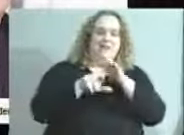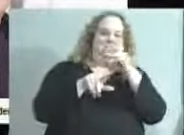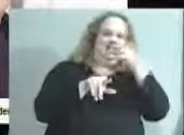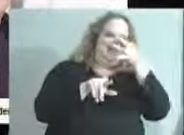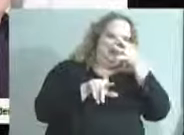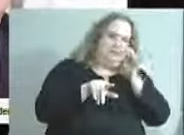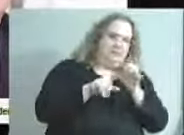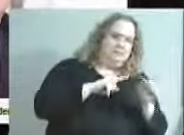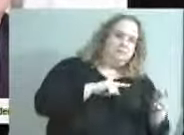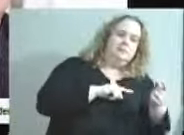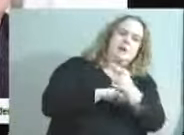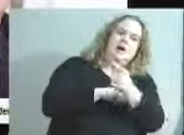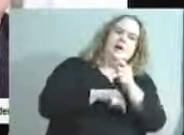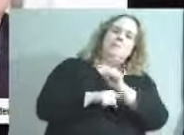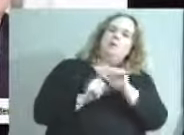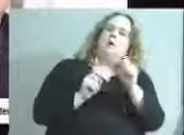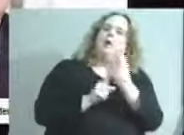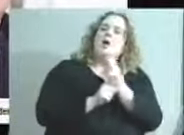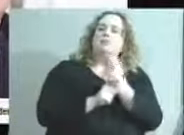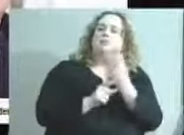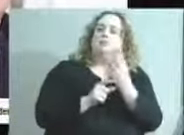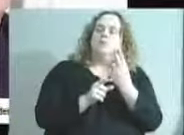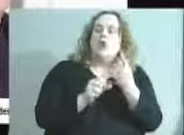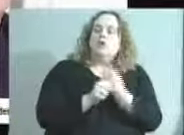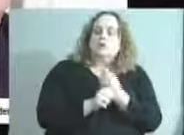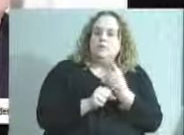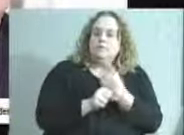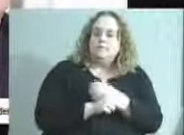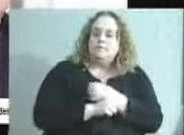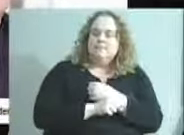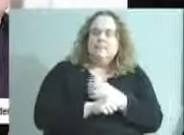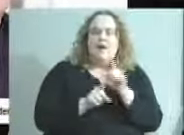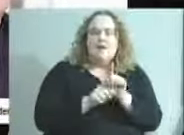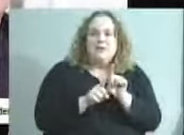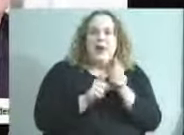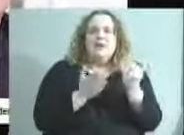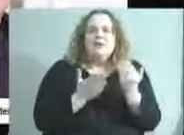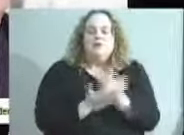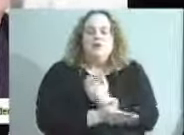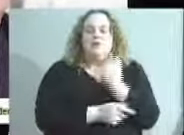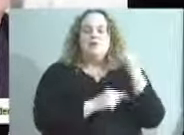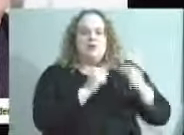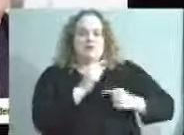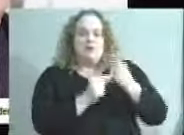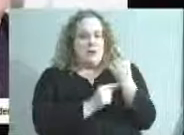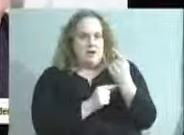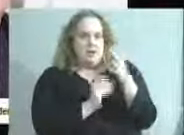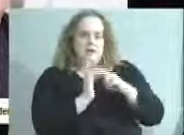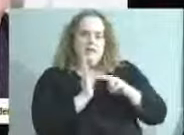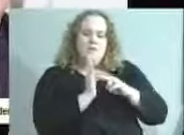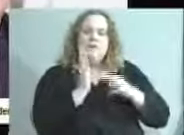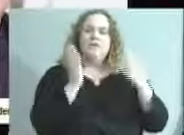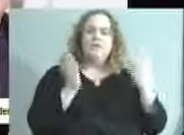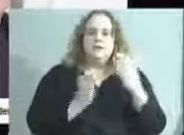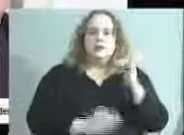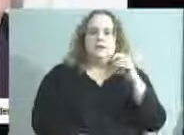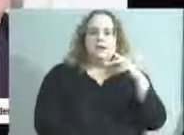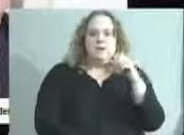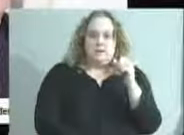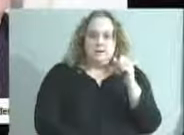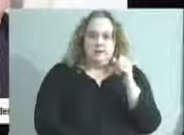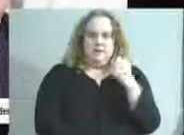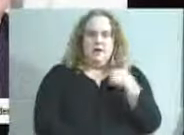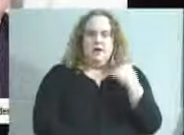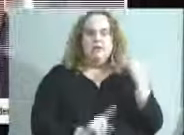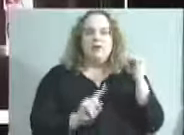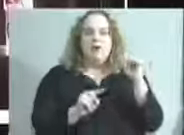of readers here in JCPS. As I attended events in the past few days, the Women